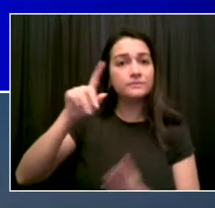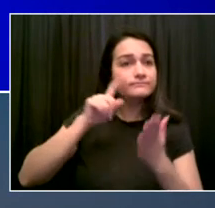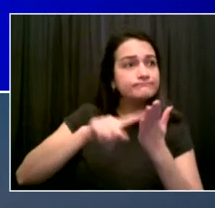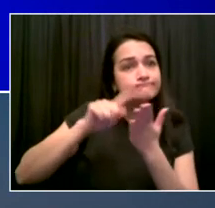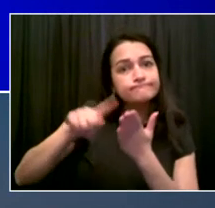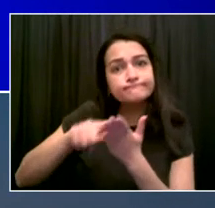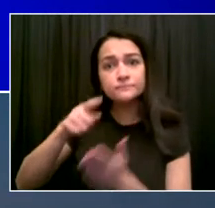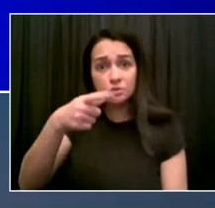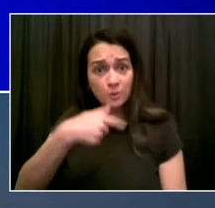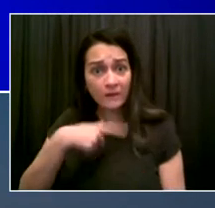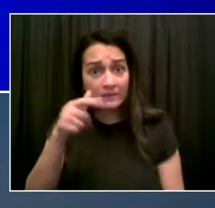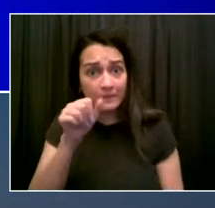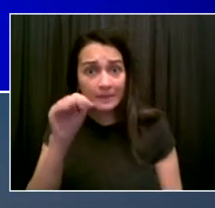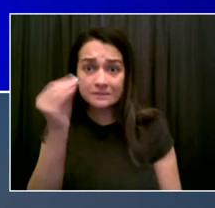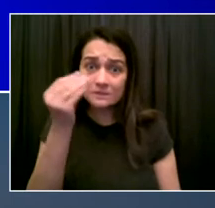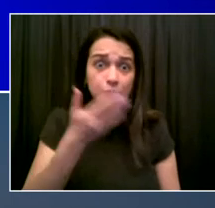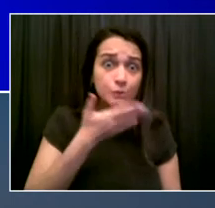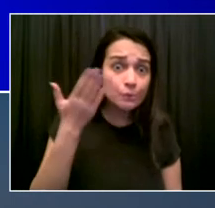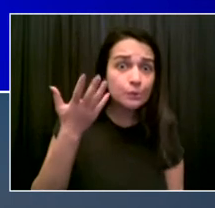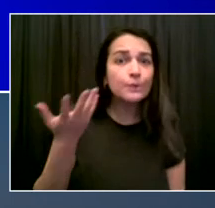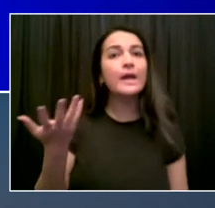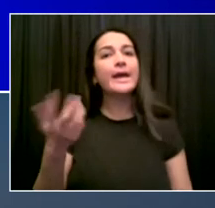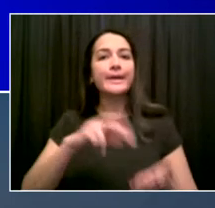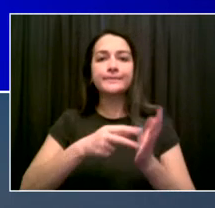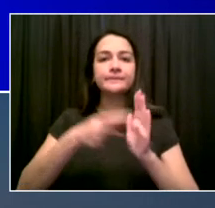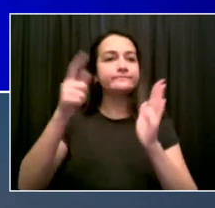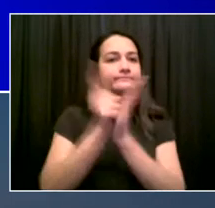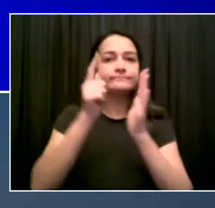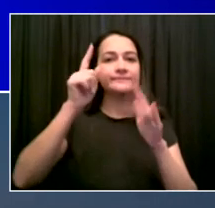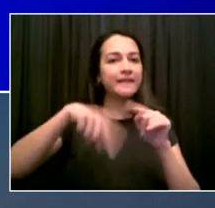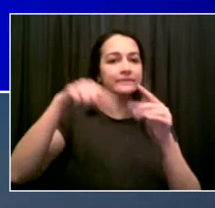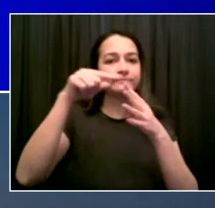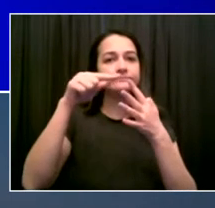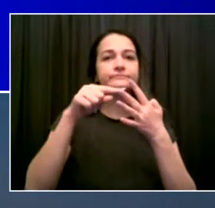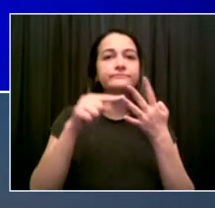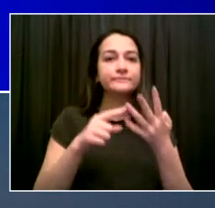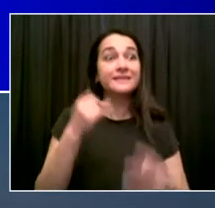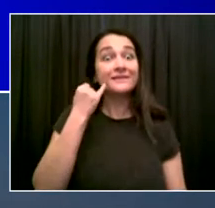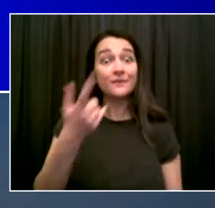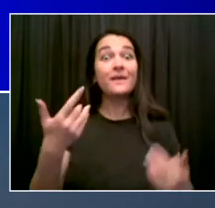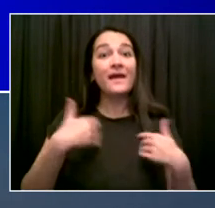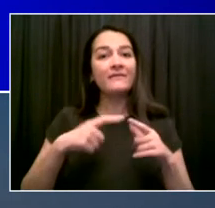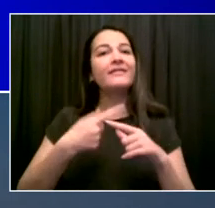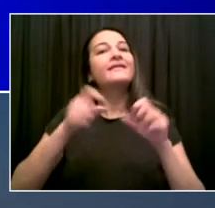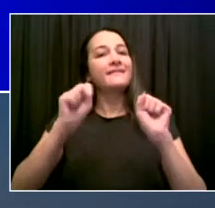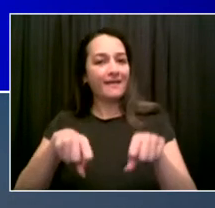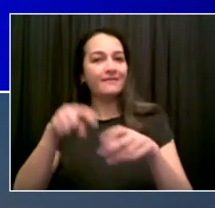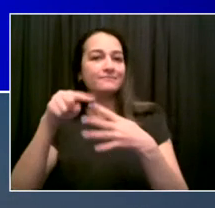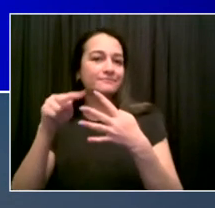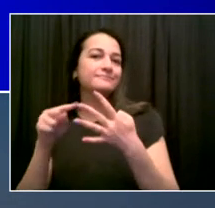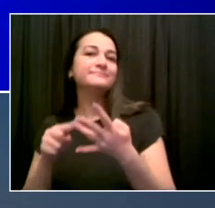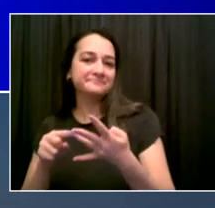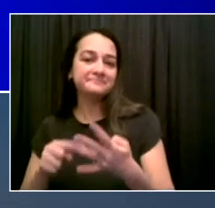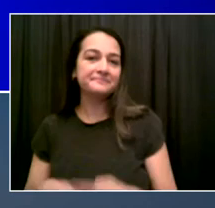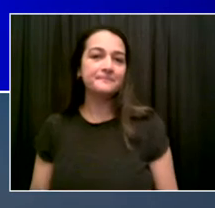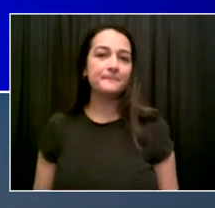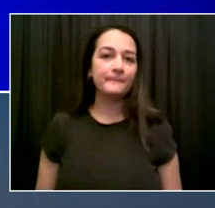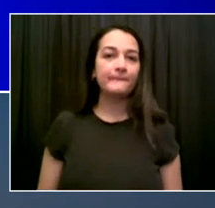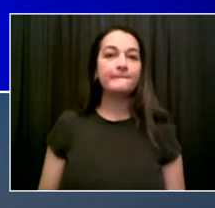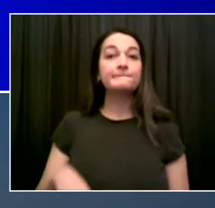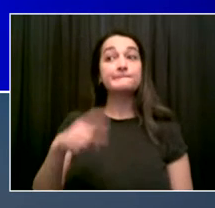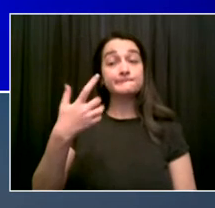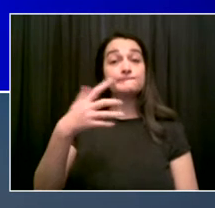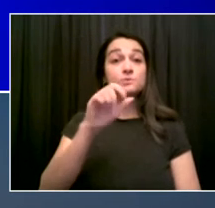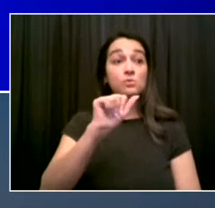enforcement and inspection begins the week of September 13th, which is very pertinent because that's the first full week after Labor Day when we really expect